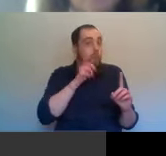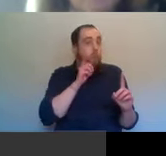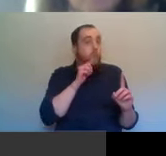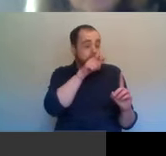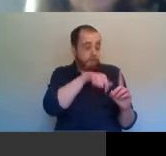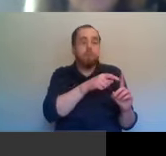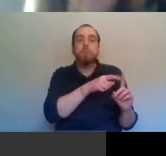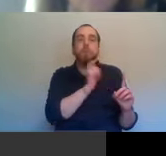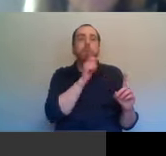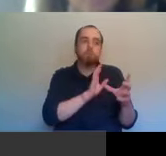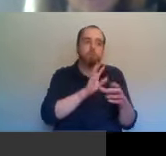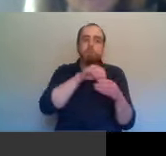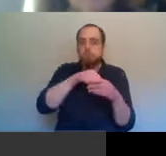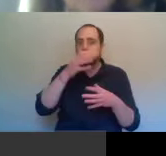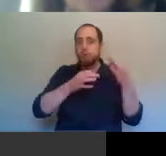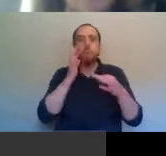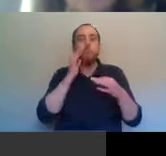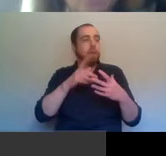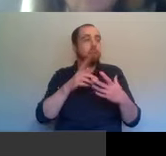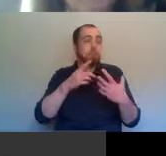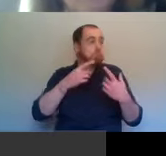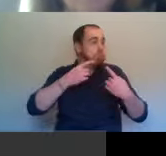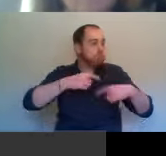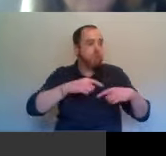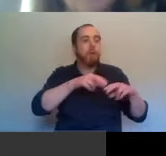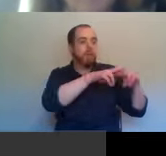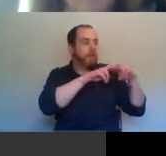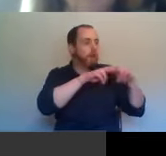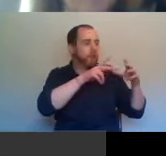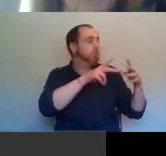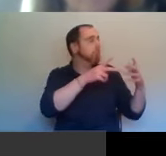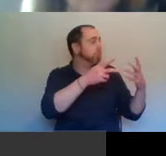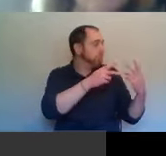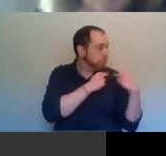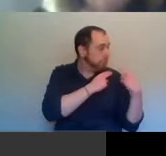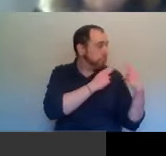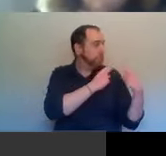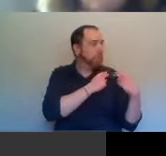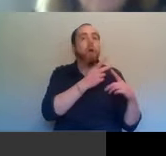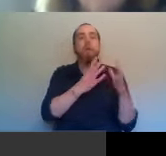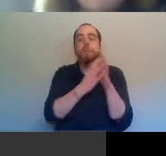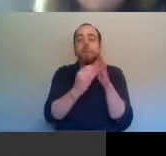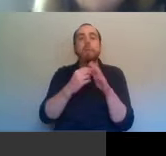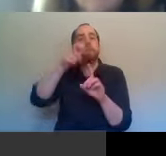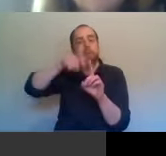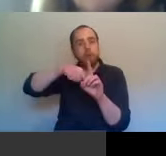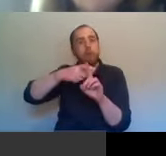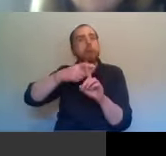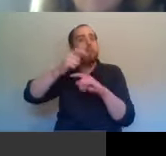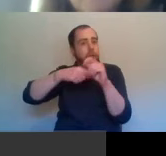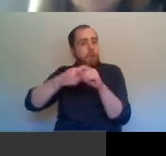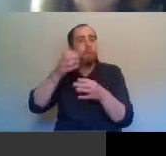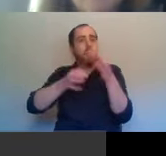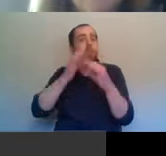politician, TD. And she takes over. She's elected when her father dies. So I think